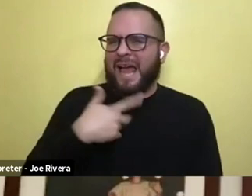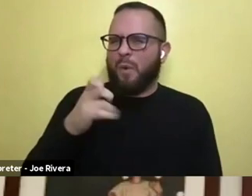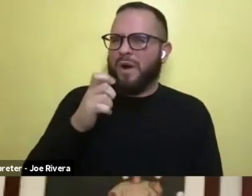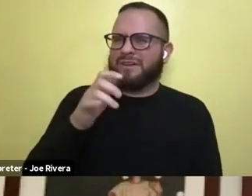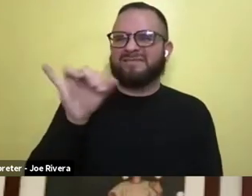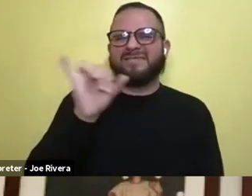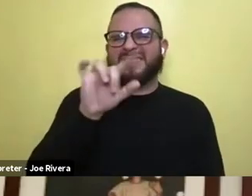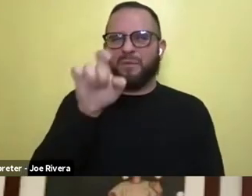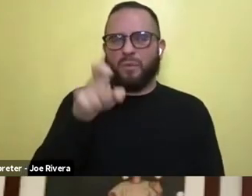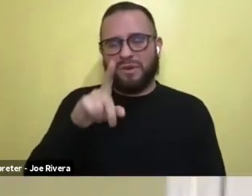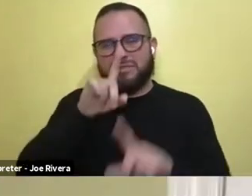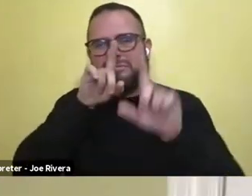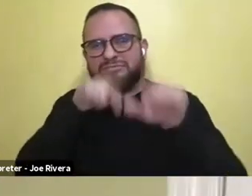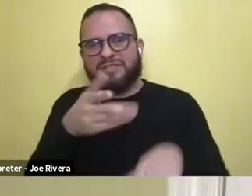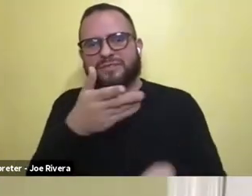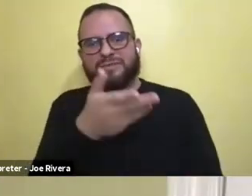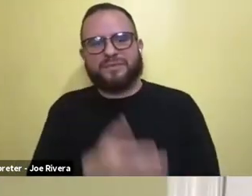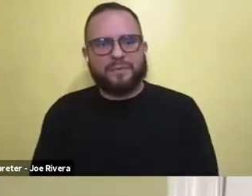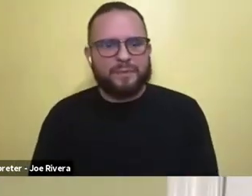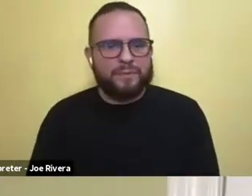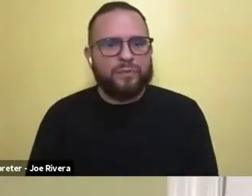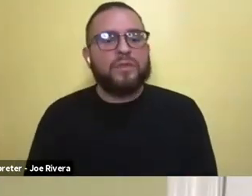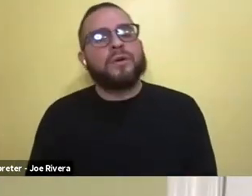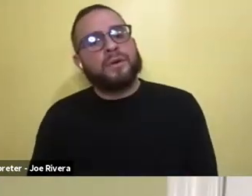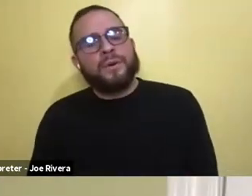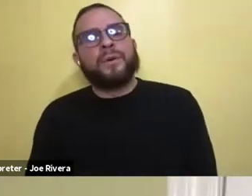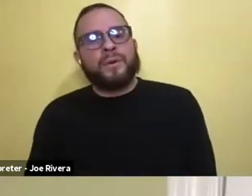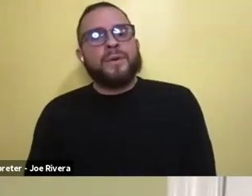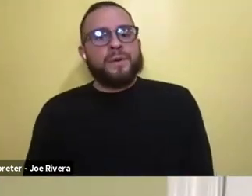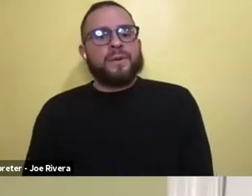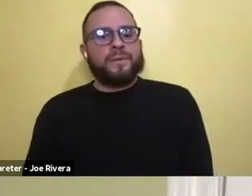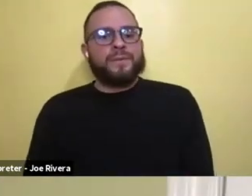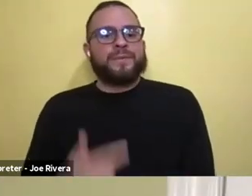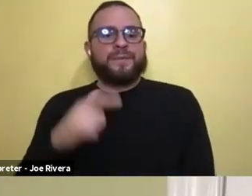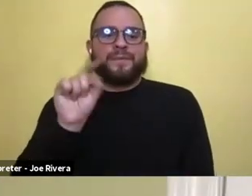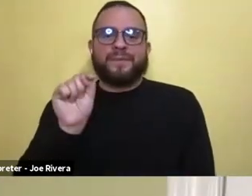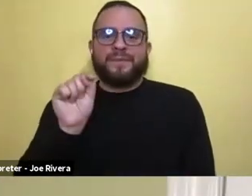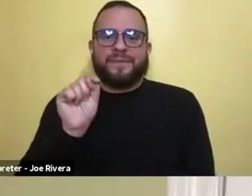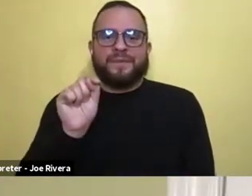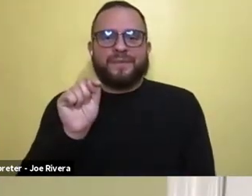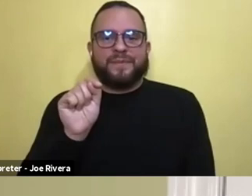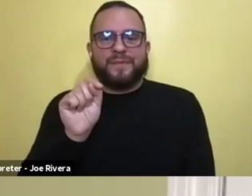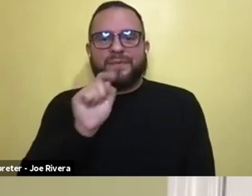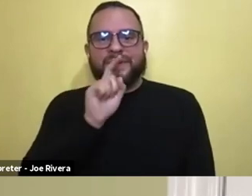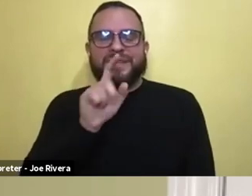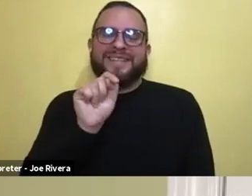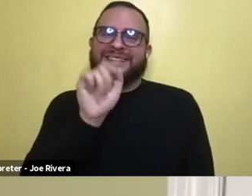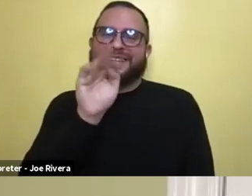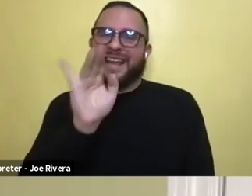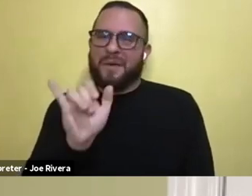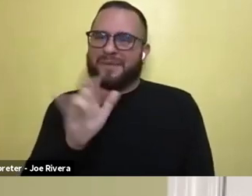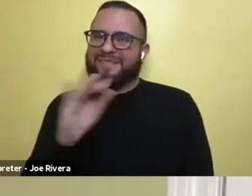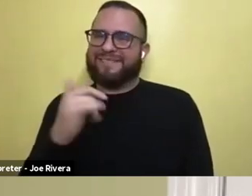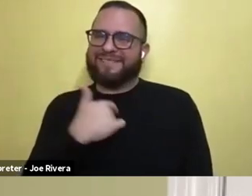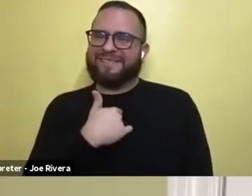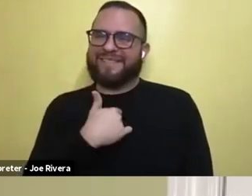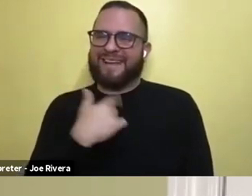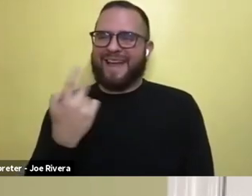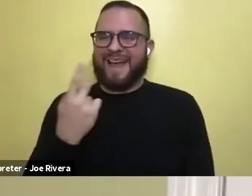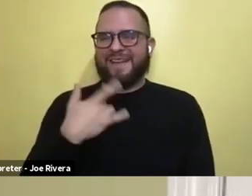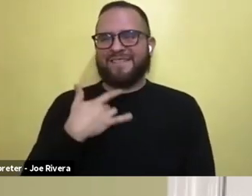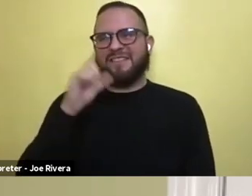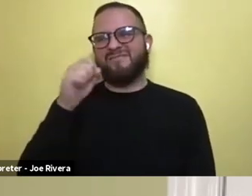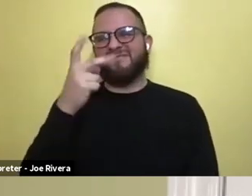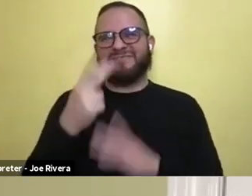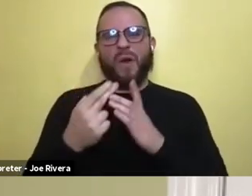well. Yes. I mean, Tabby and I are similar and different. I mean, I